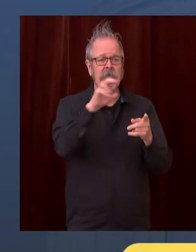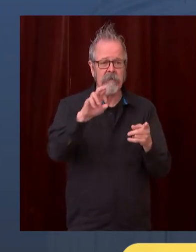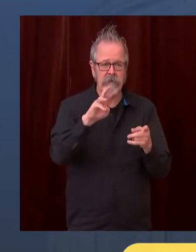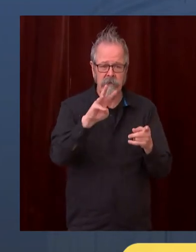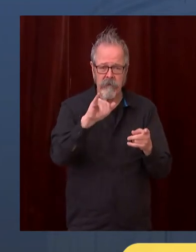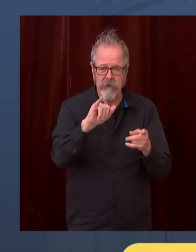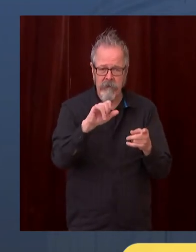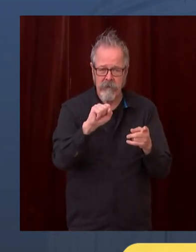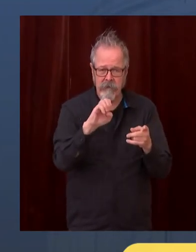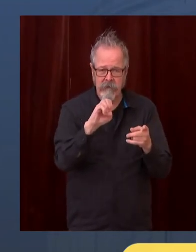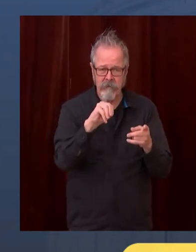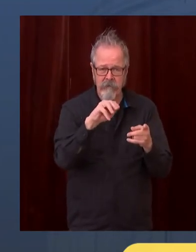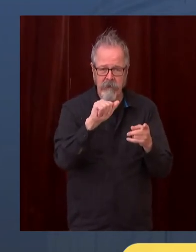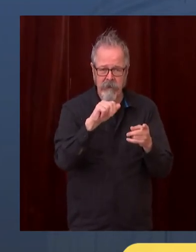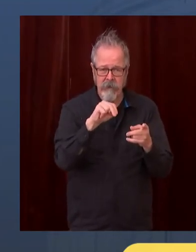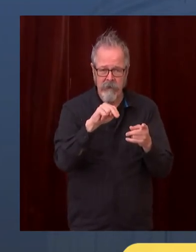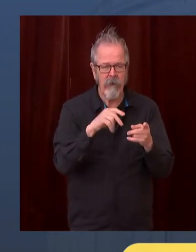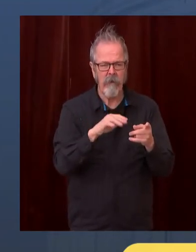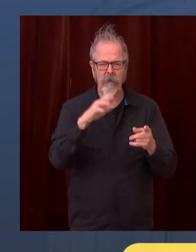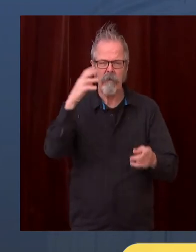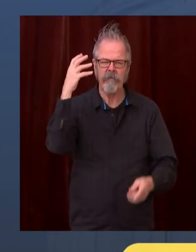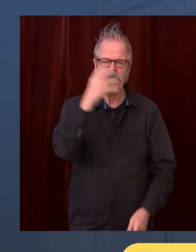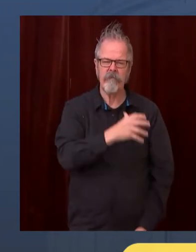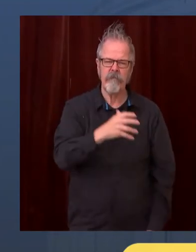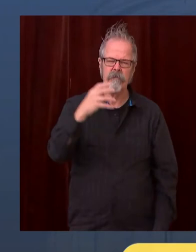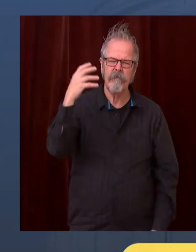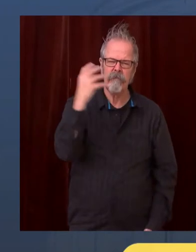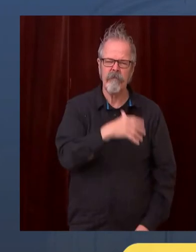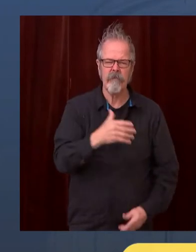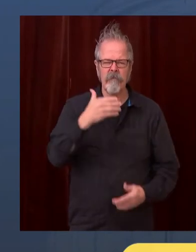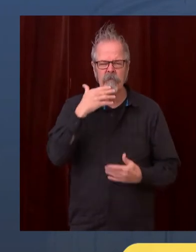state level, but working with partners at the local level.